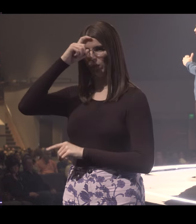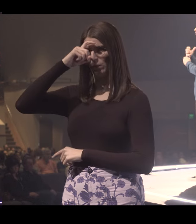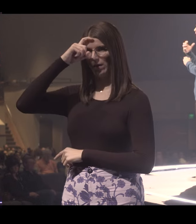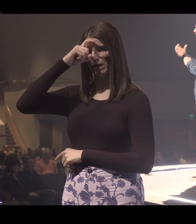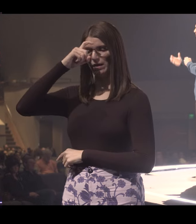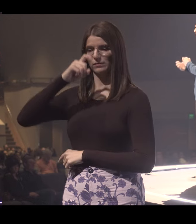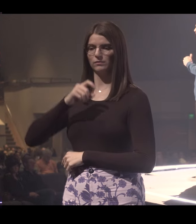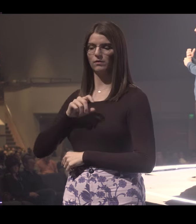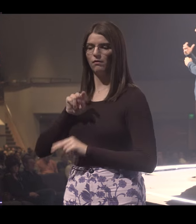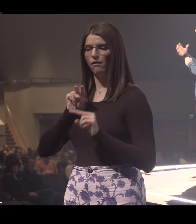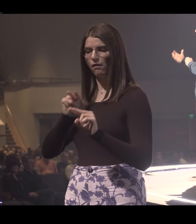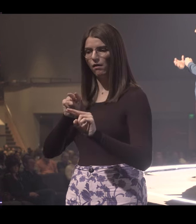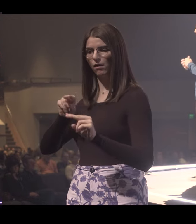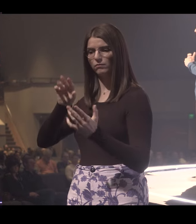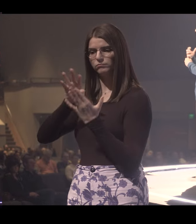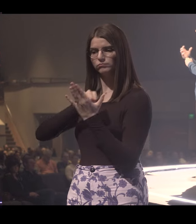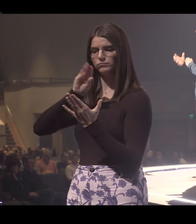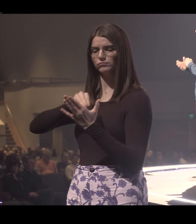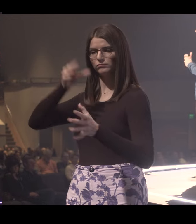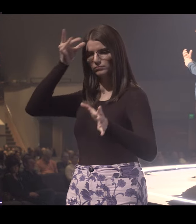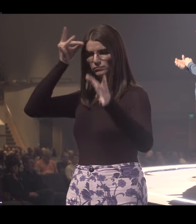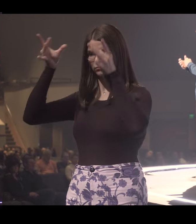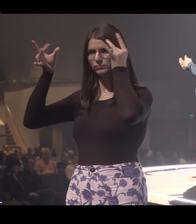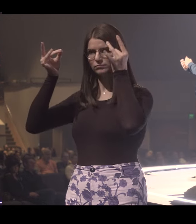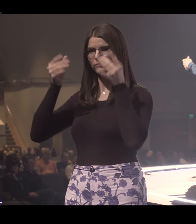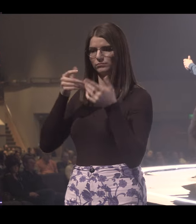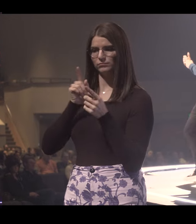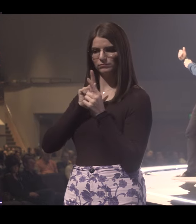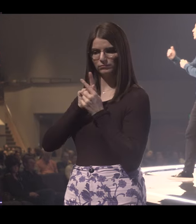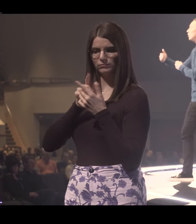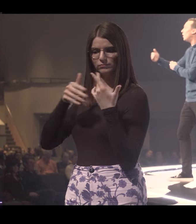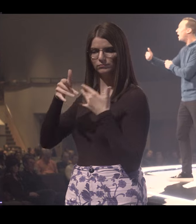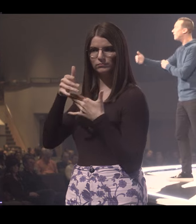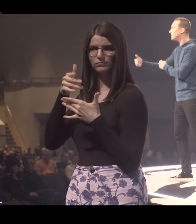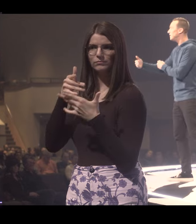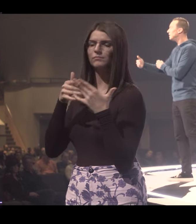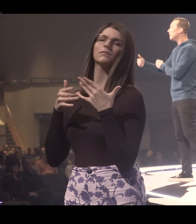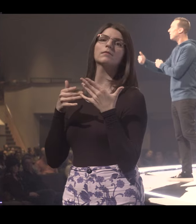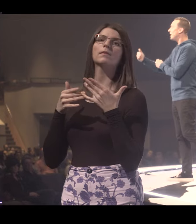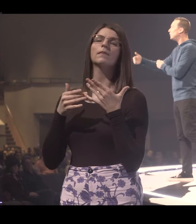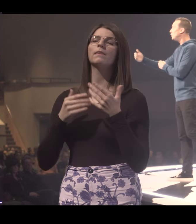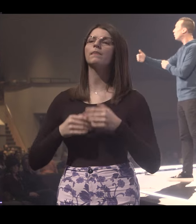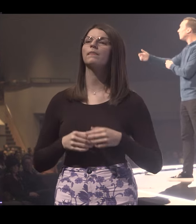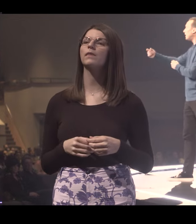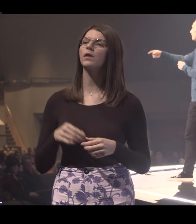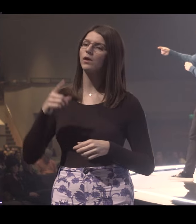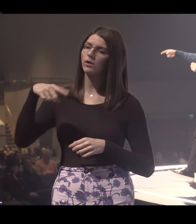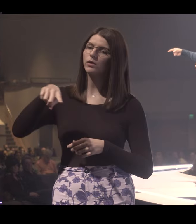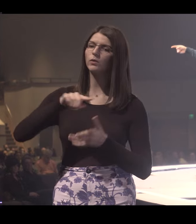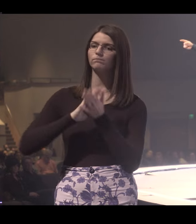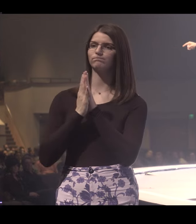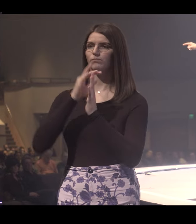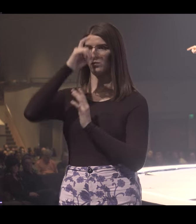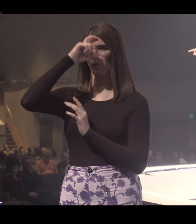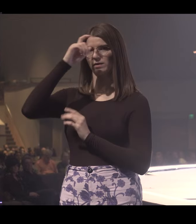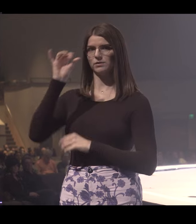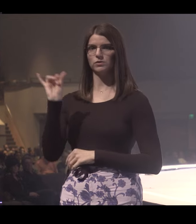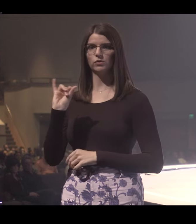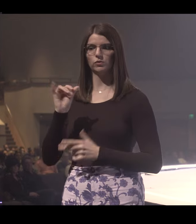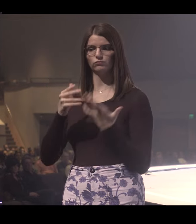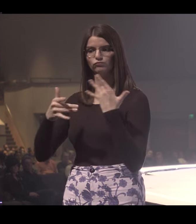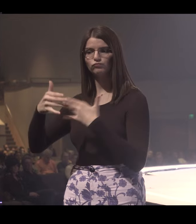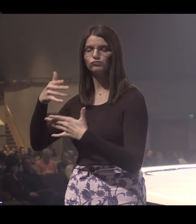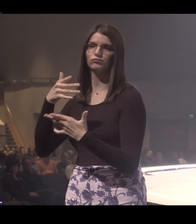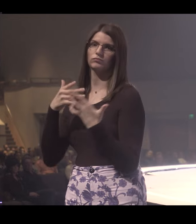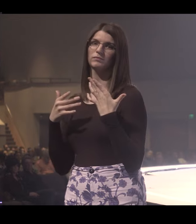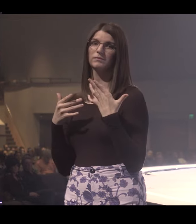And you're catching, watching from them, being such close proximity to them so often that you are becoming wise yourself,